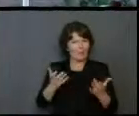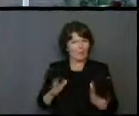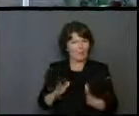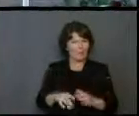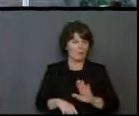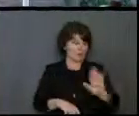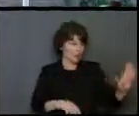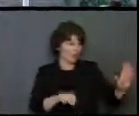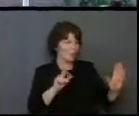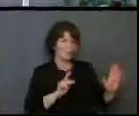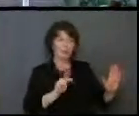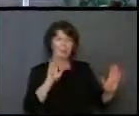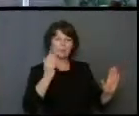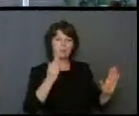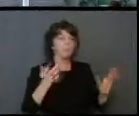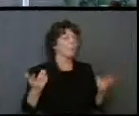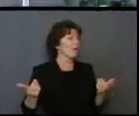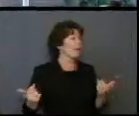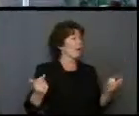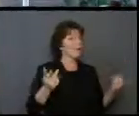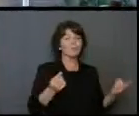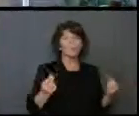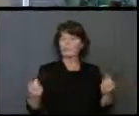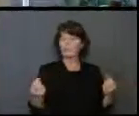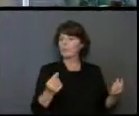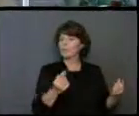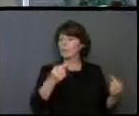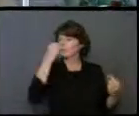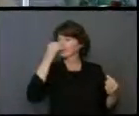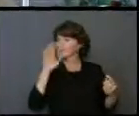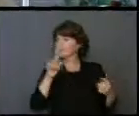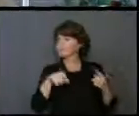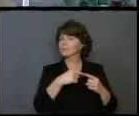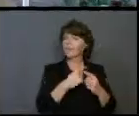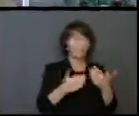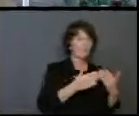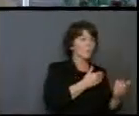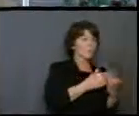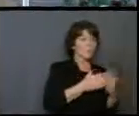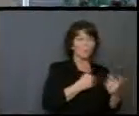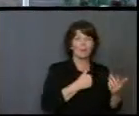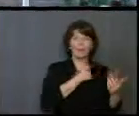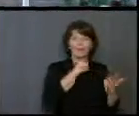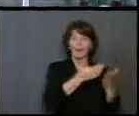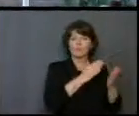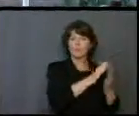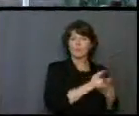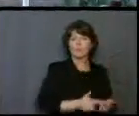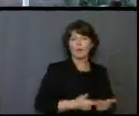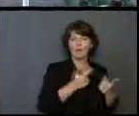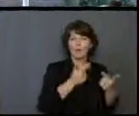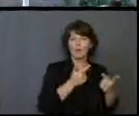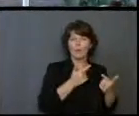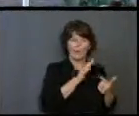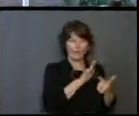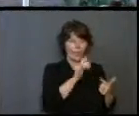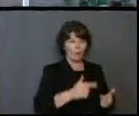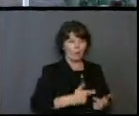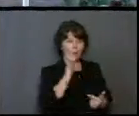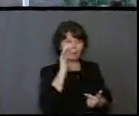envy those who seem to go their own way without being concerned with living for the Lord? Do their lives seem happier?